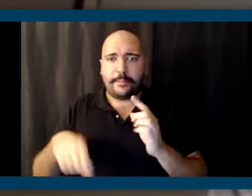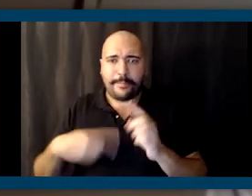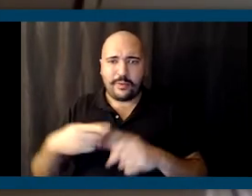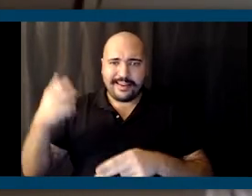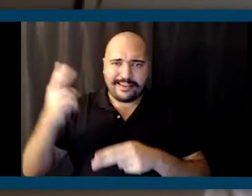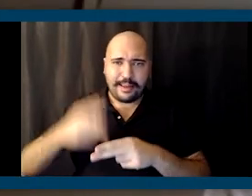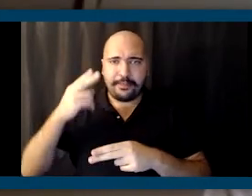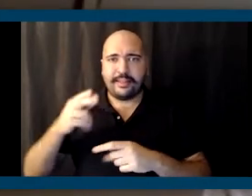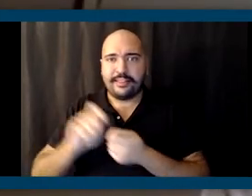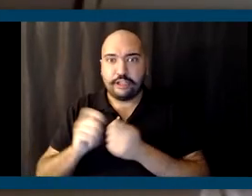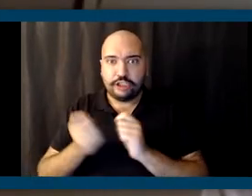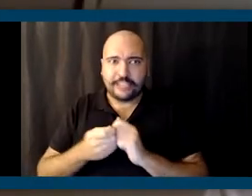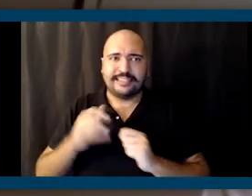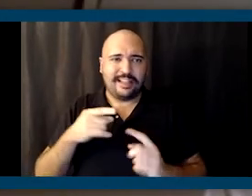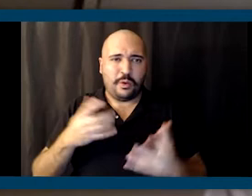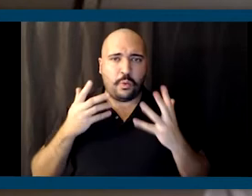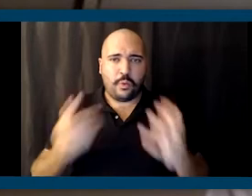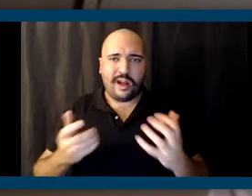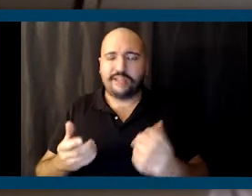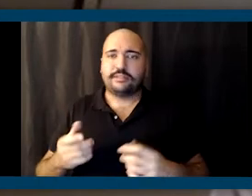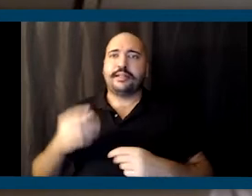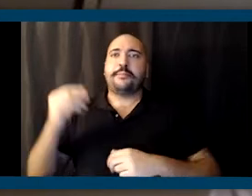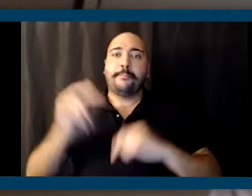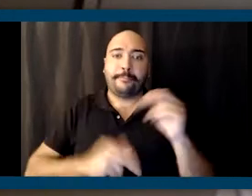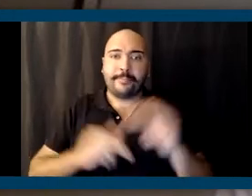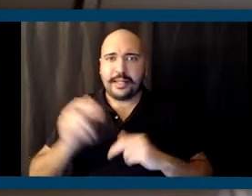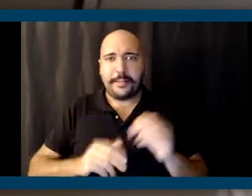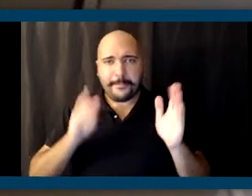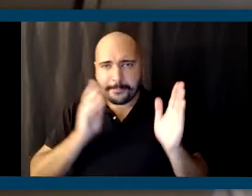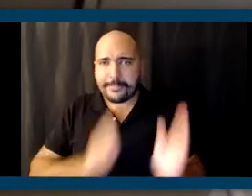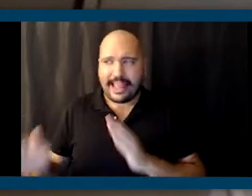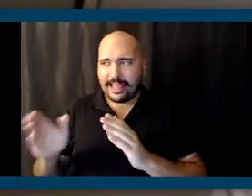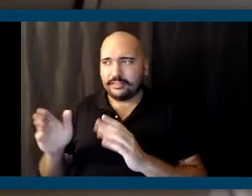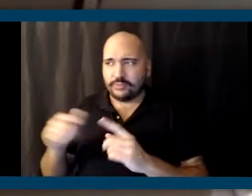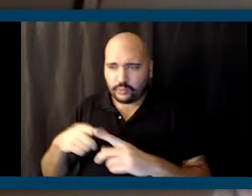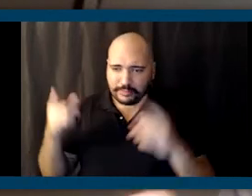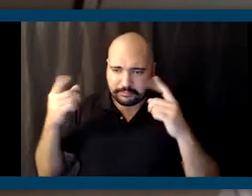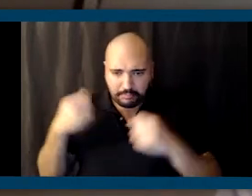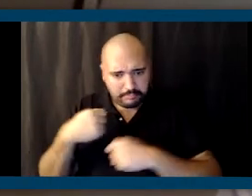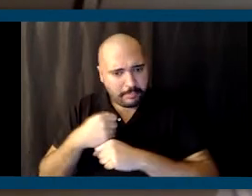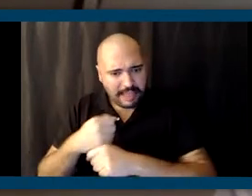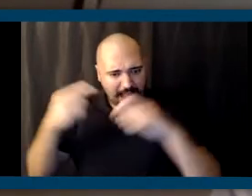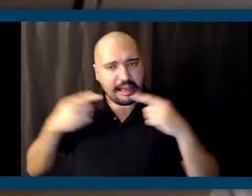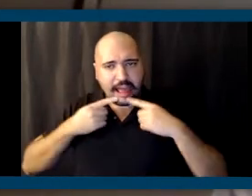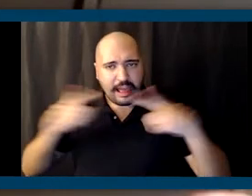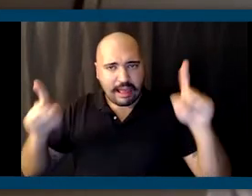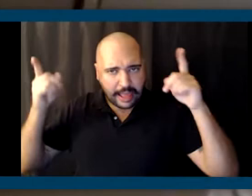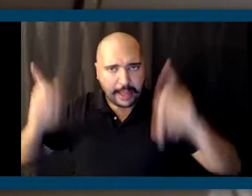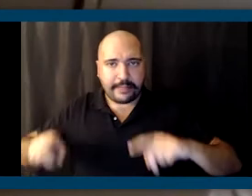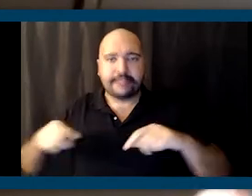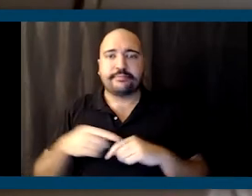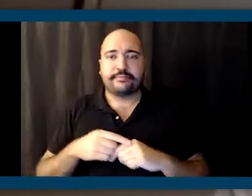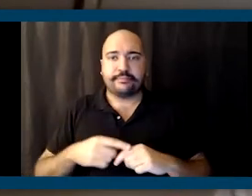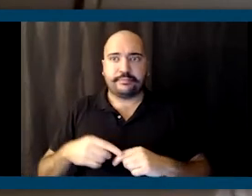the chain that they seek and building a plan to make it happen and also doing it a way where they're